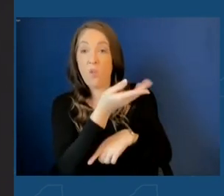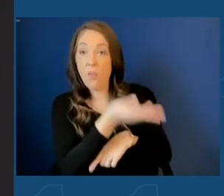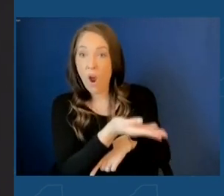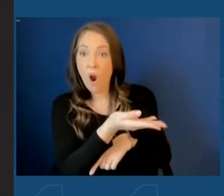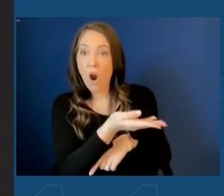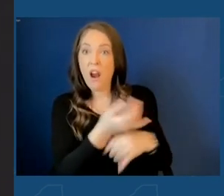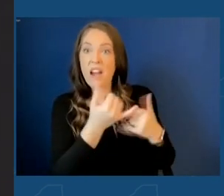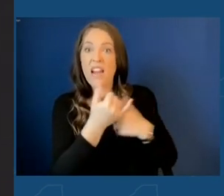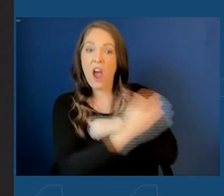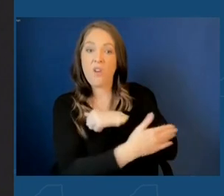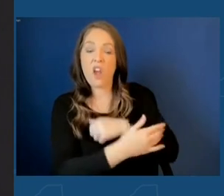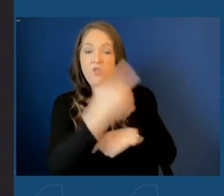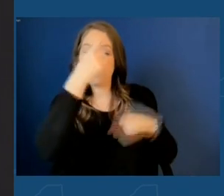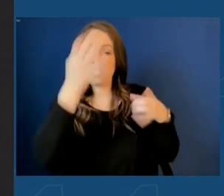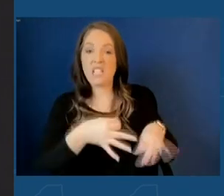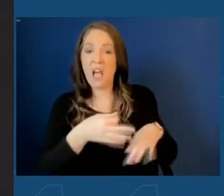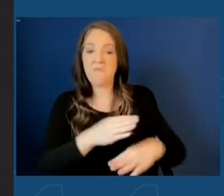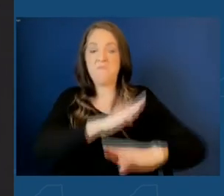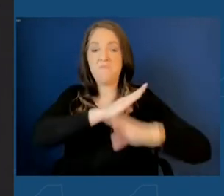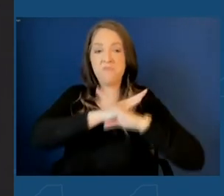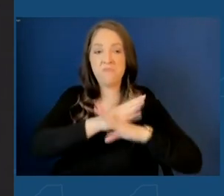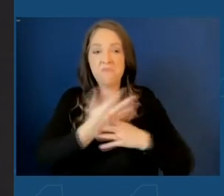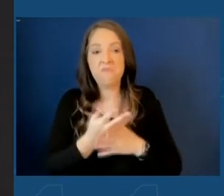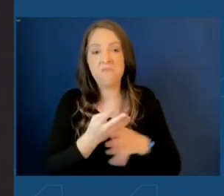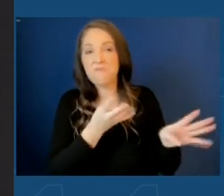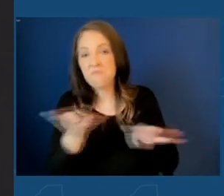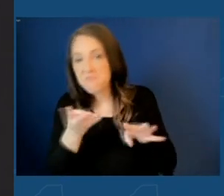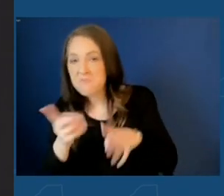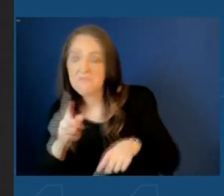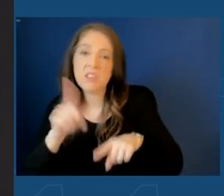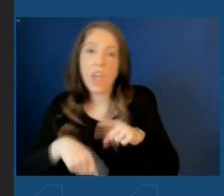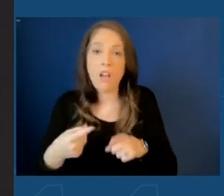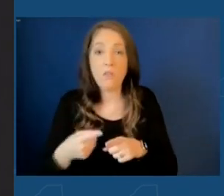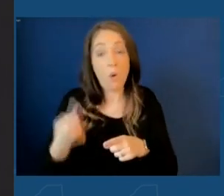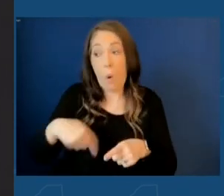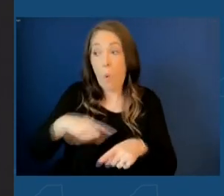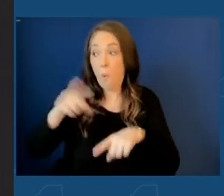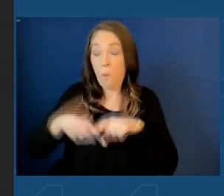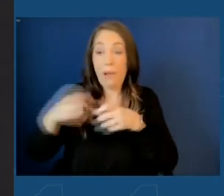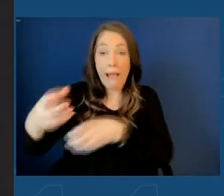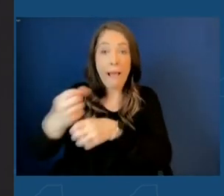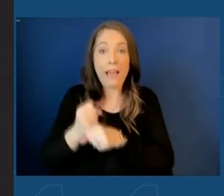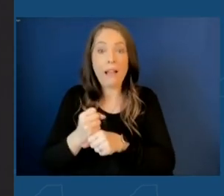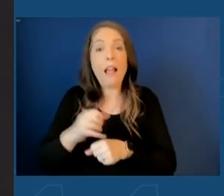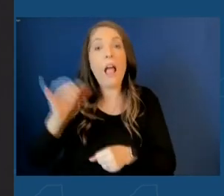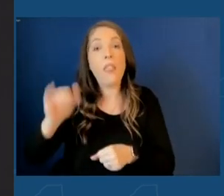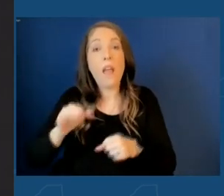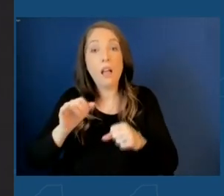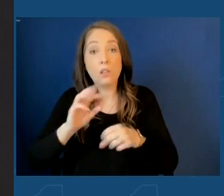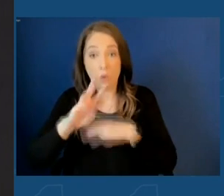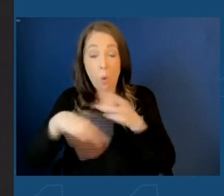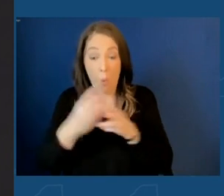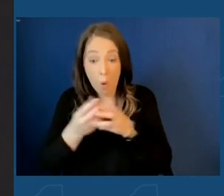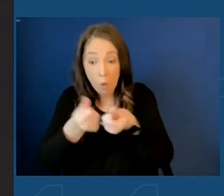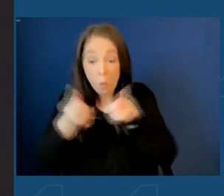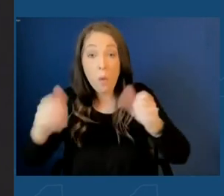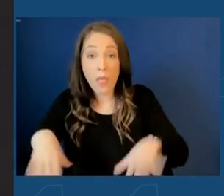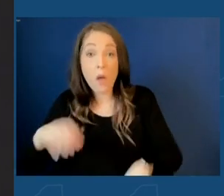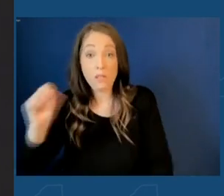trade practices to stop us from being able to receive this chip. That's called a world without these